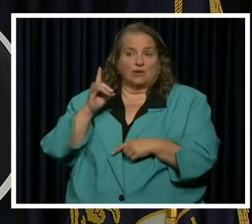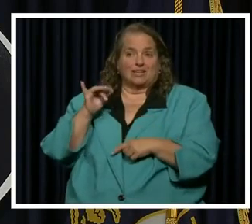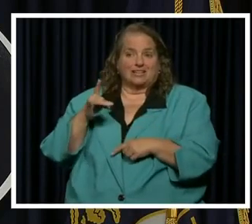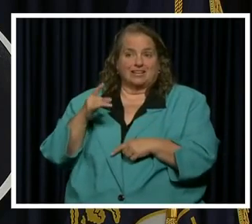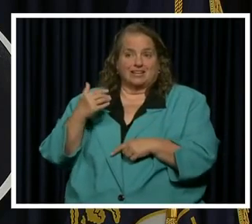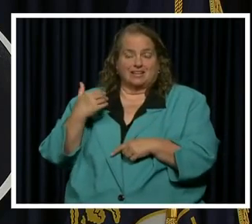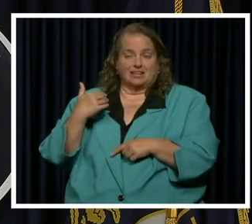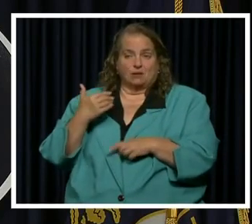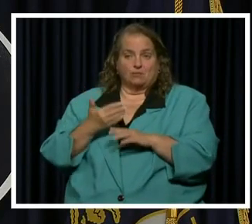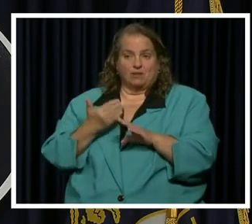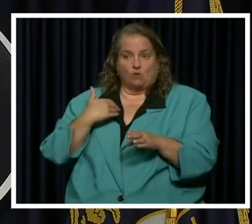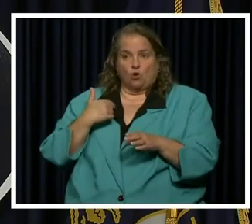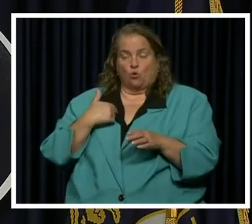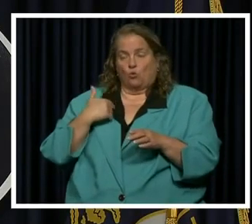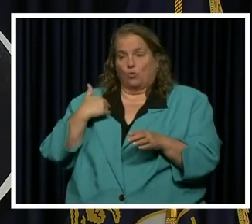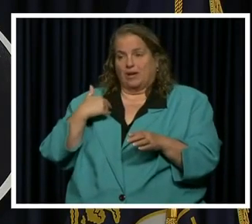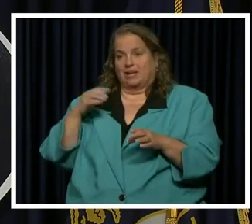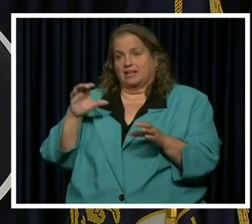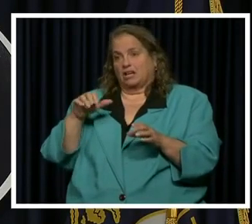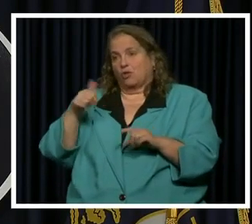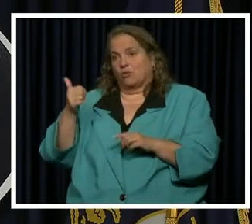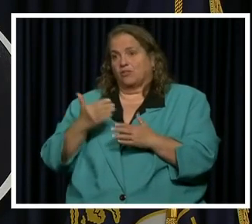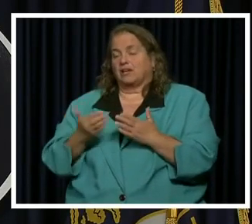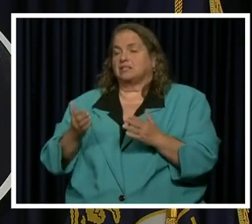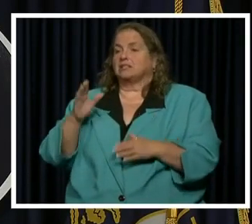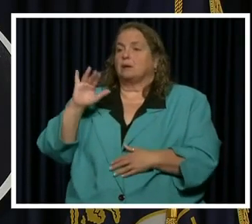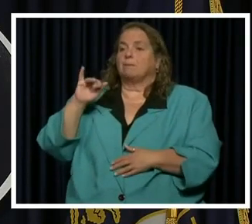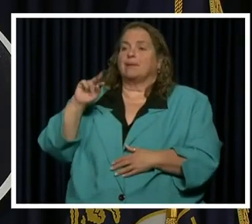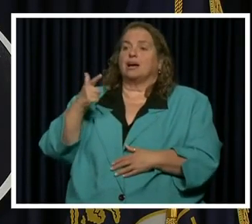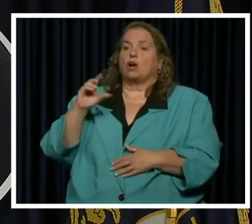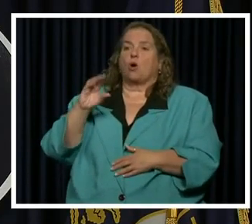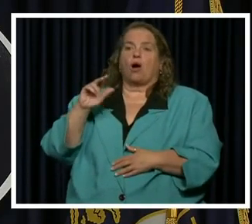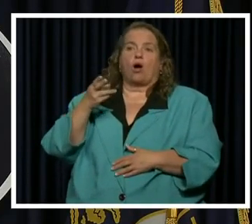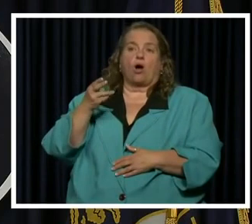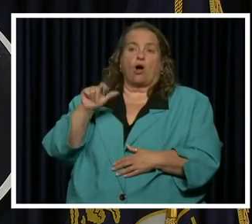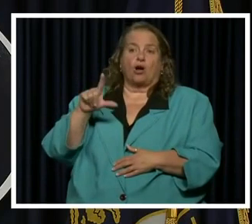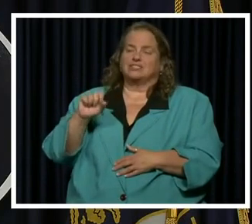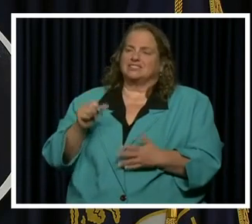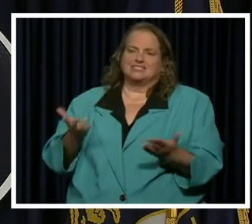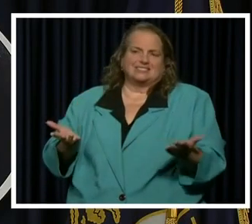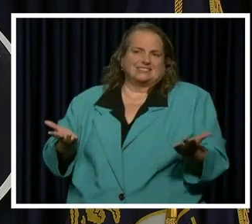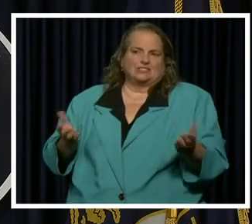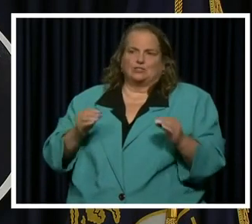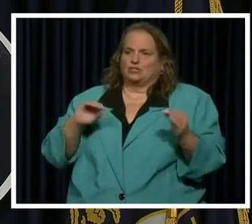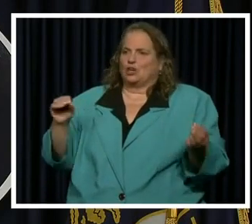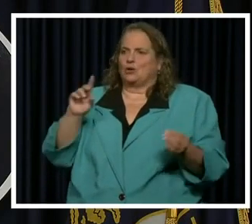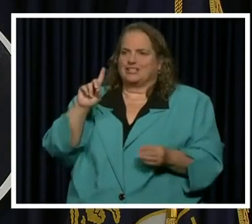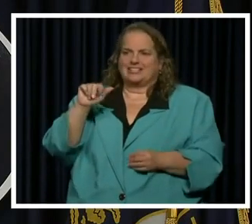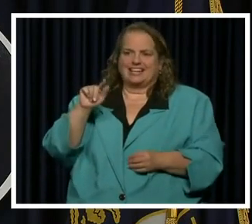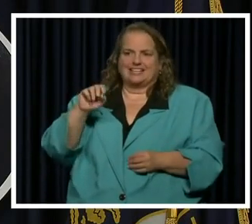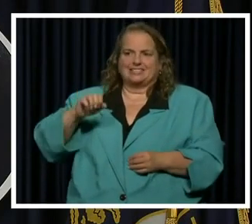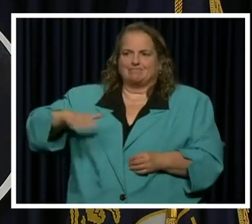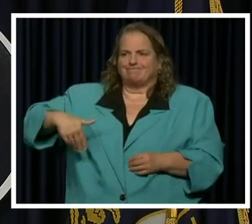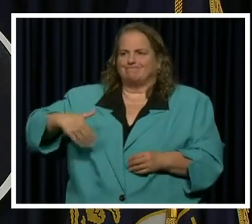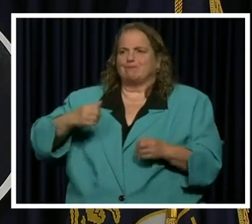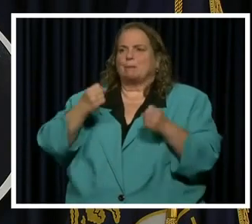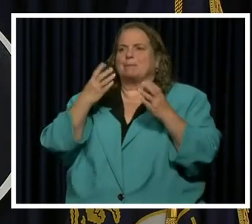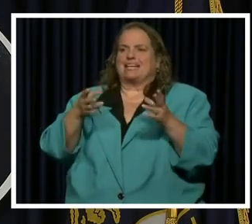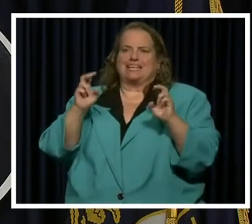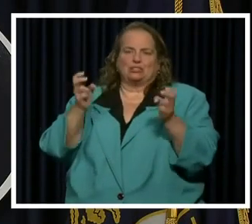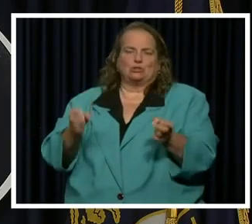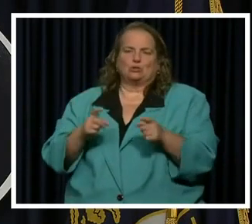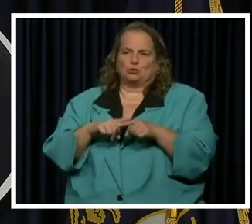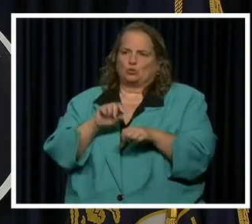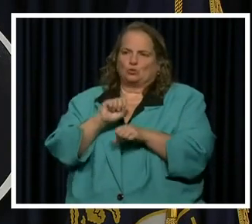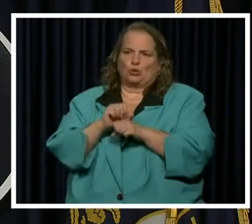steps. We've been able to take bingo halls. No date yet. Um, there's a lot of issues to to work